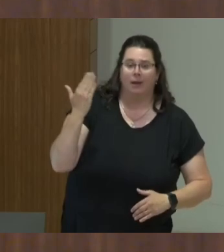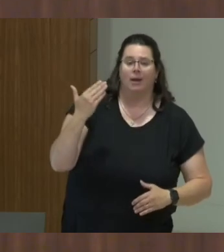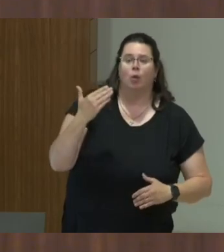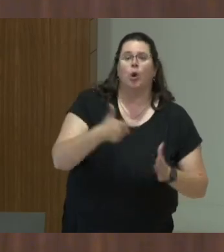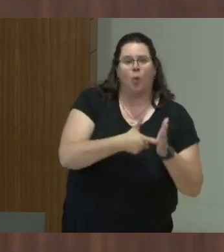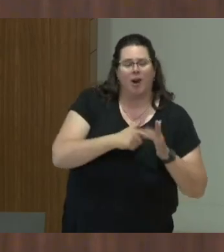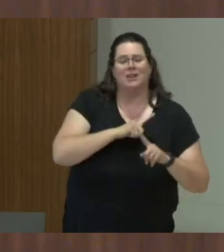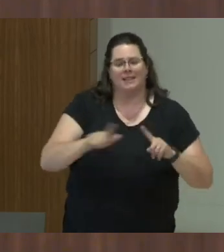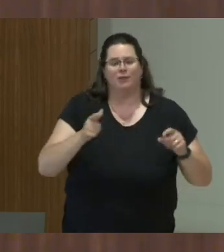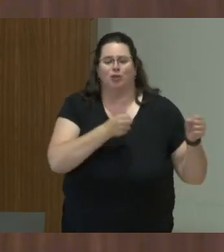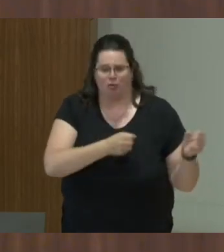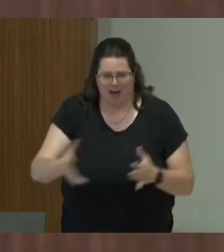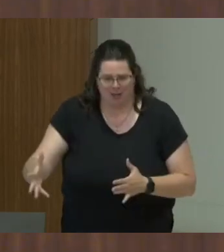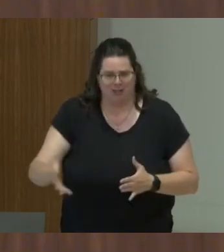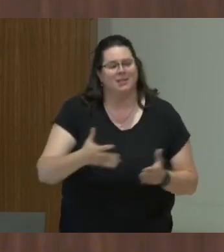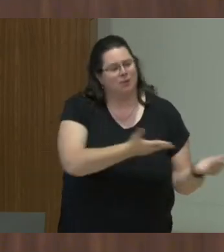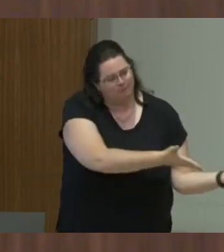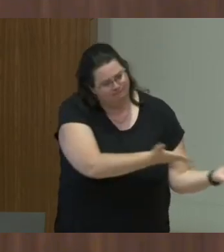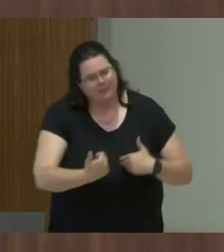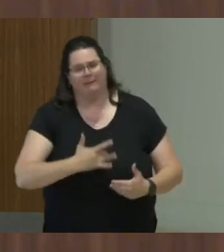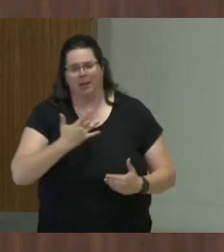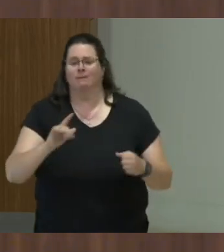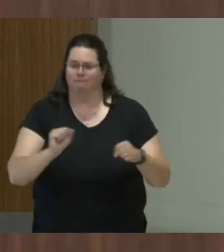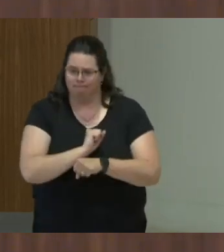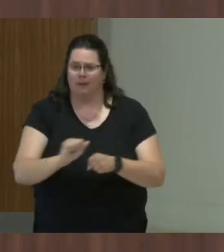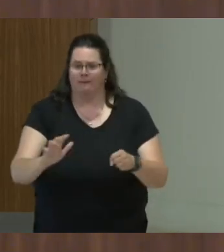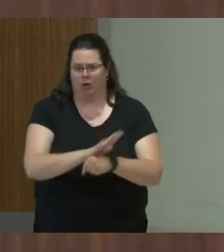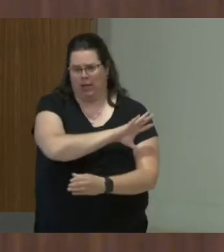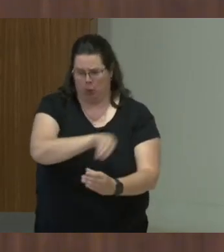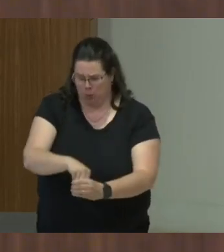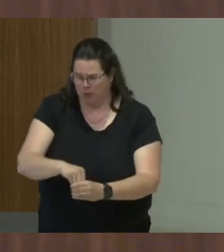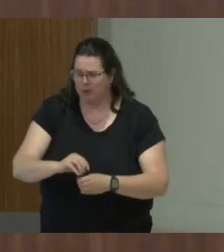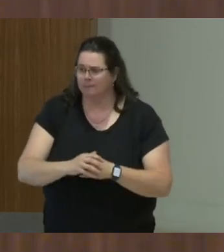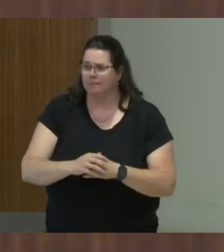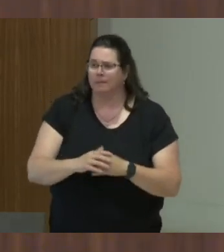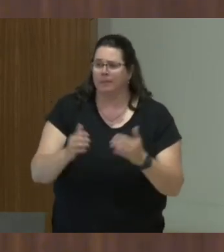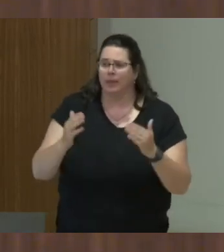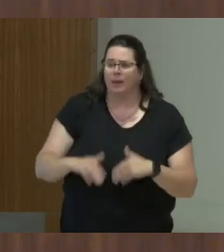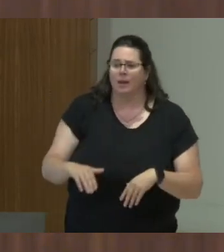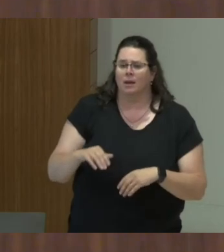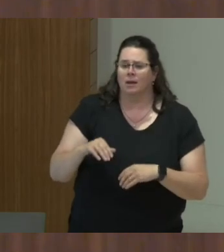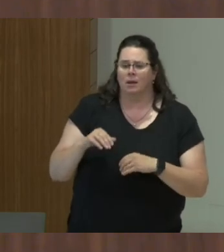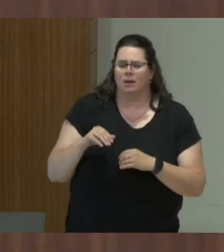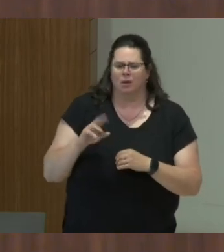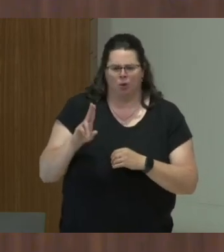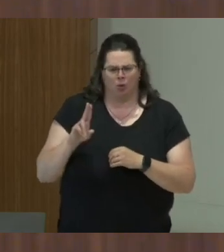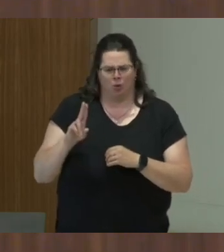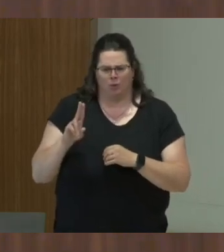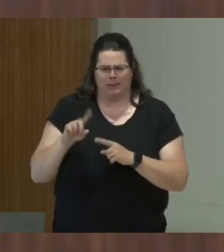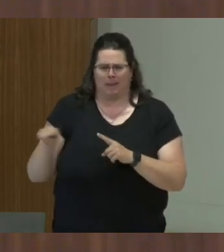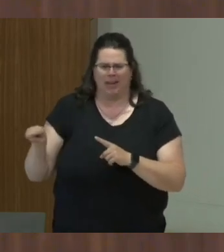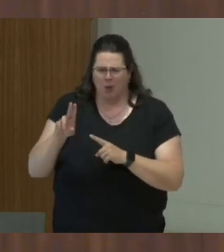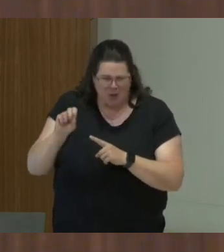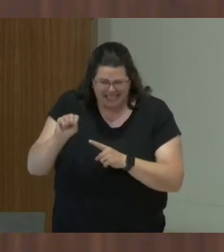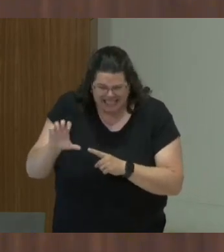So, like, just to give an example, Article 23 of the UNCRC talks about how disabled